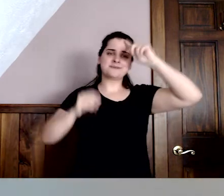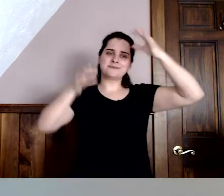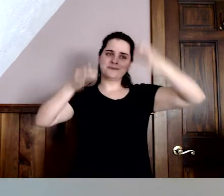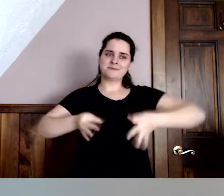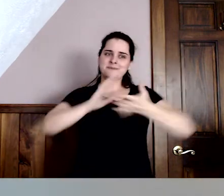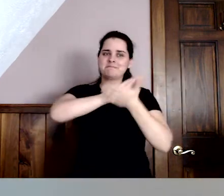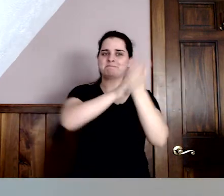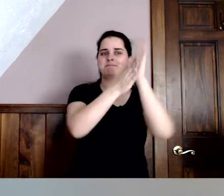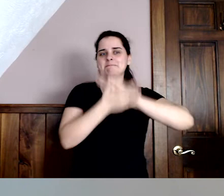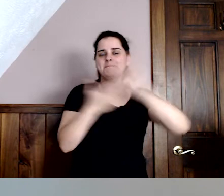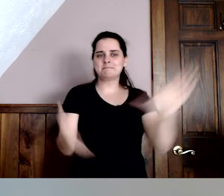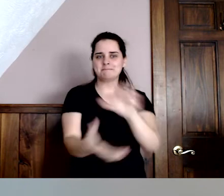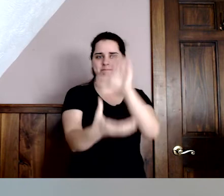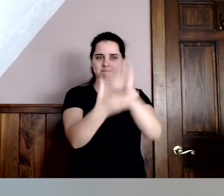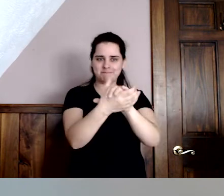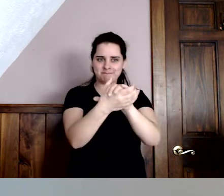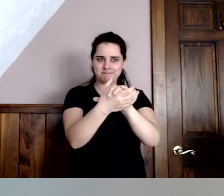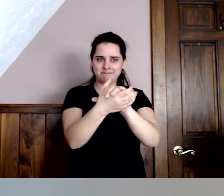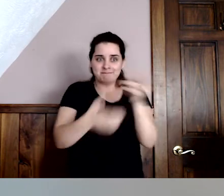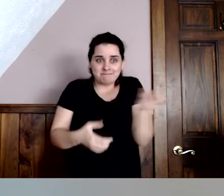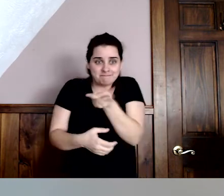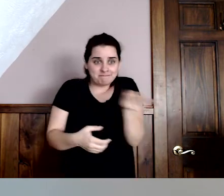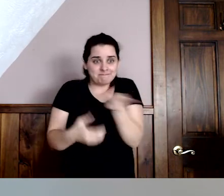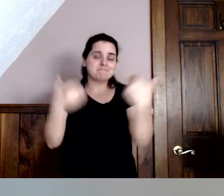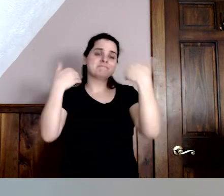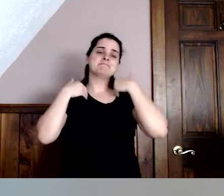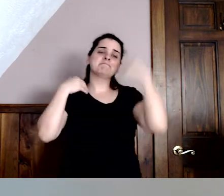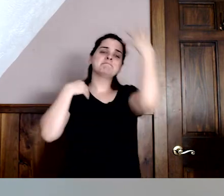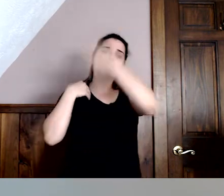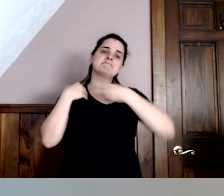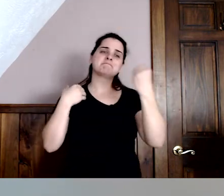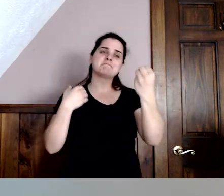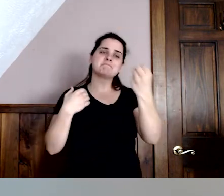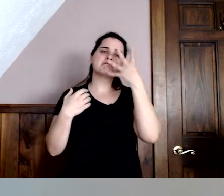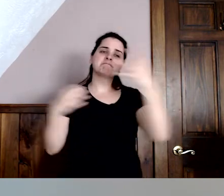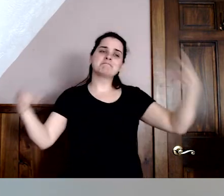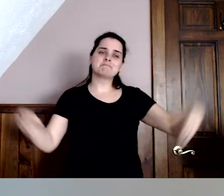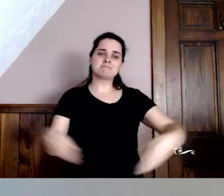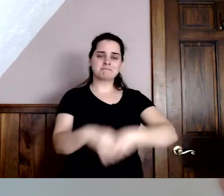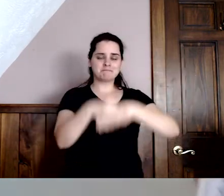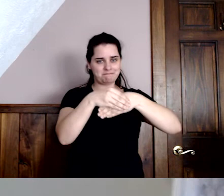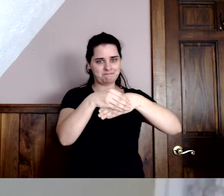The Skunks decided to get married. Little They had a lovely wedding.